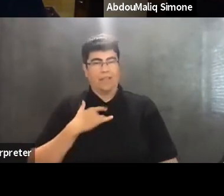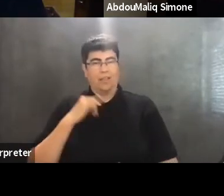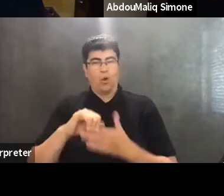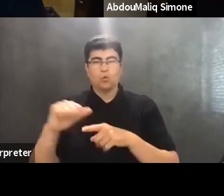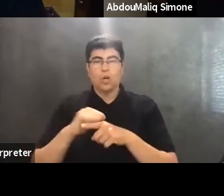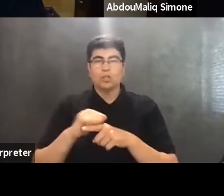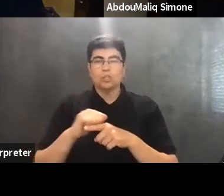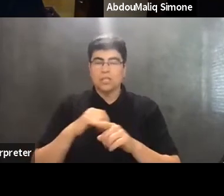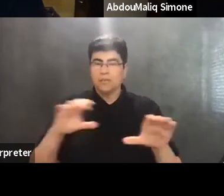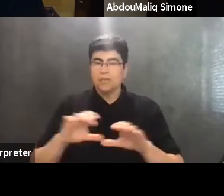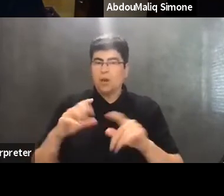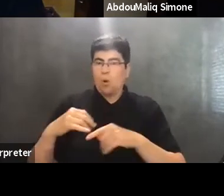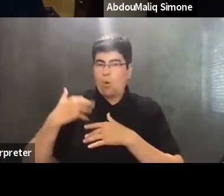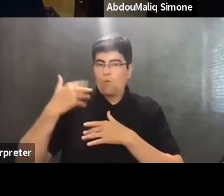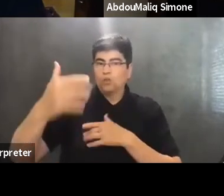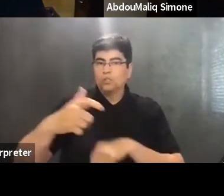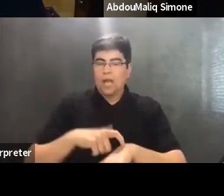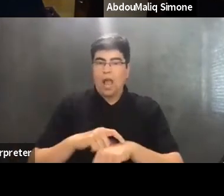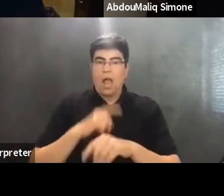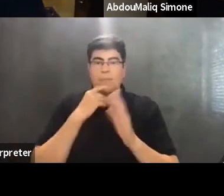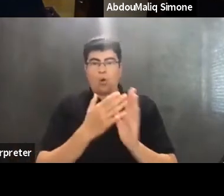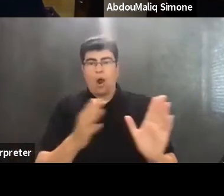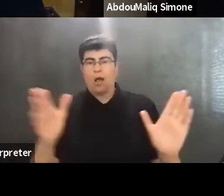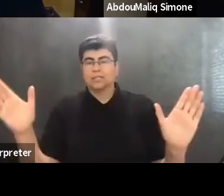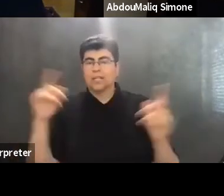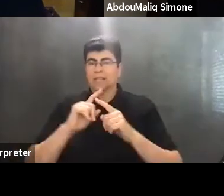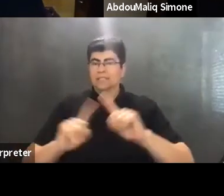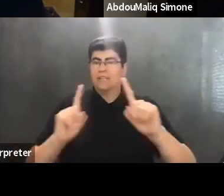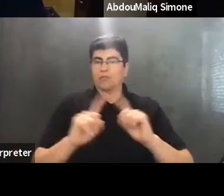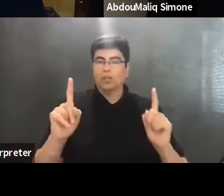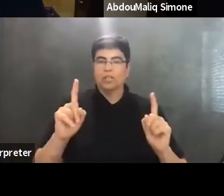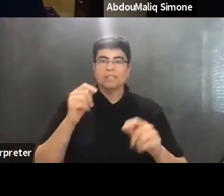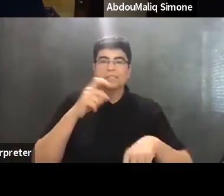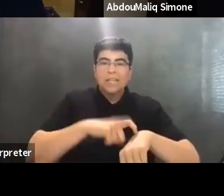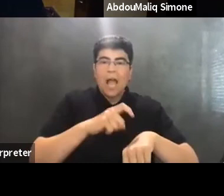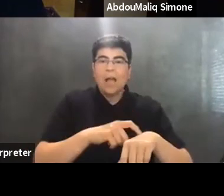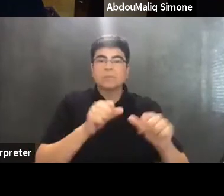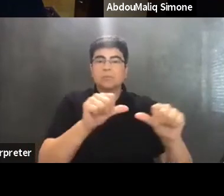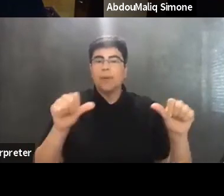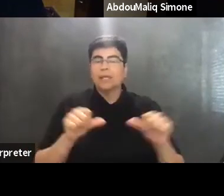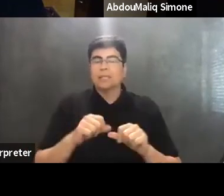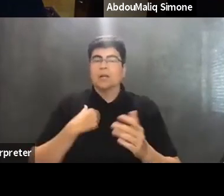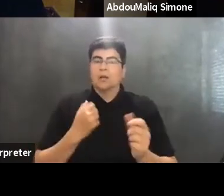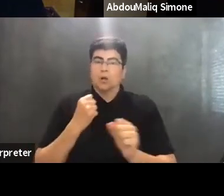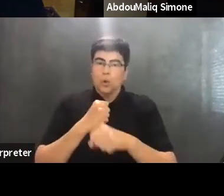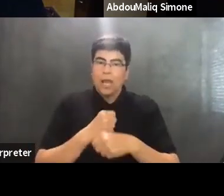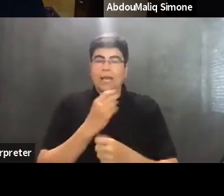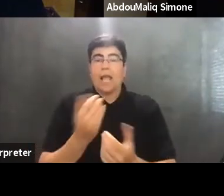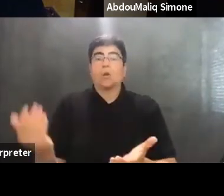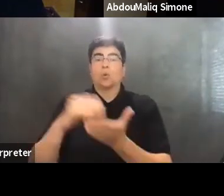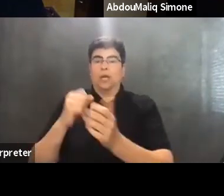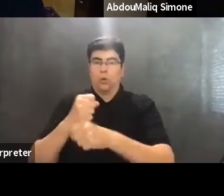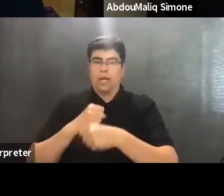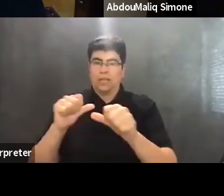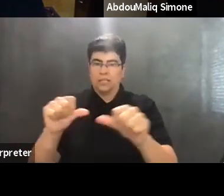done over time and across space in these different temporalities, creating and recreating the space that we live in.